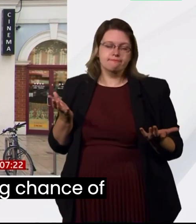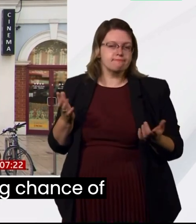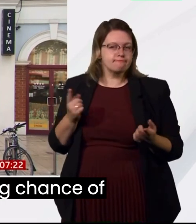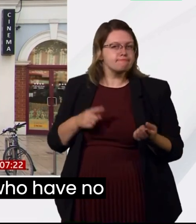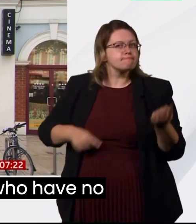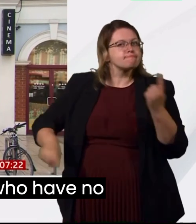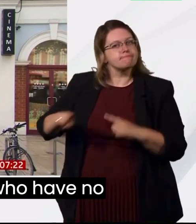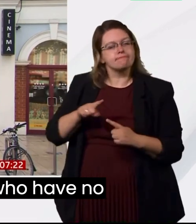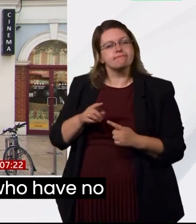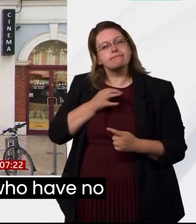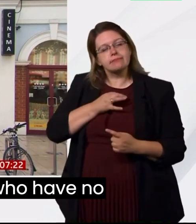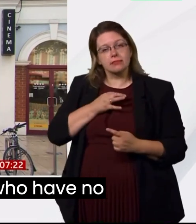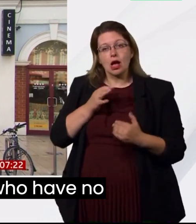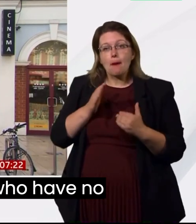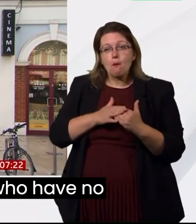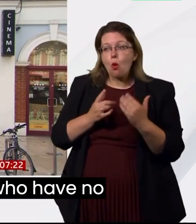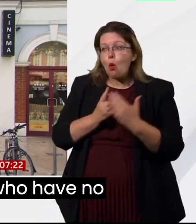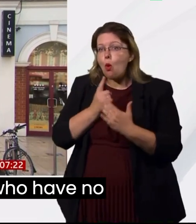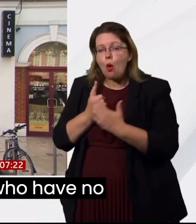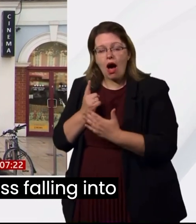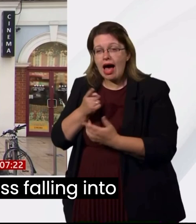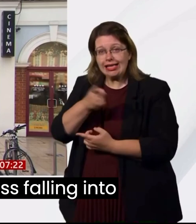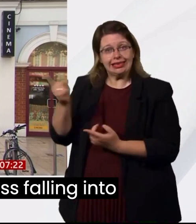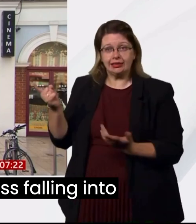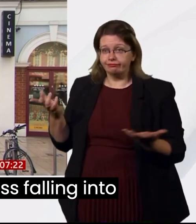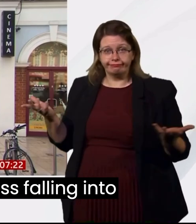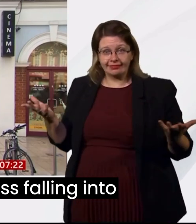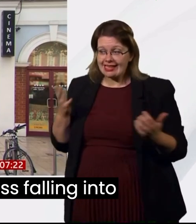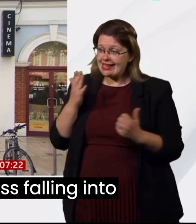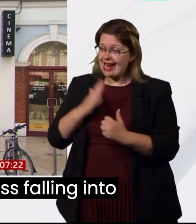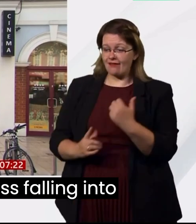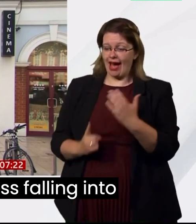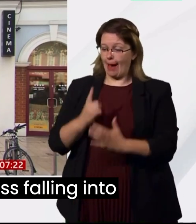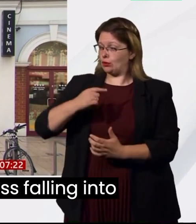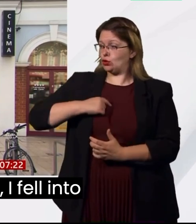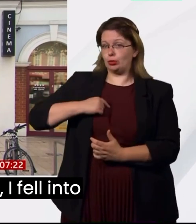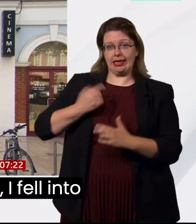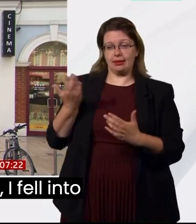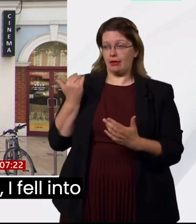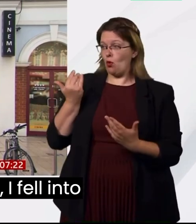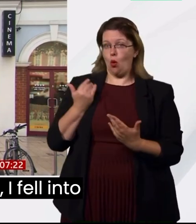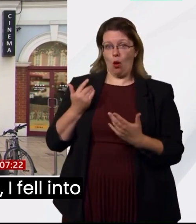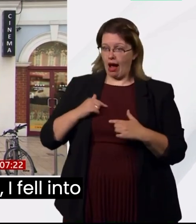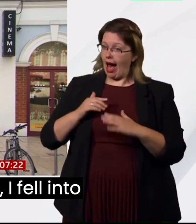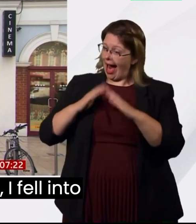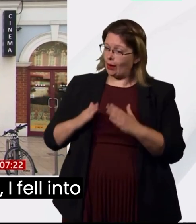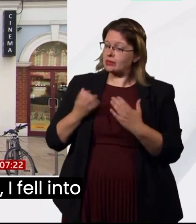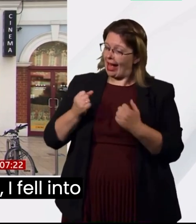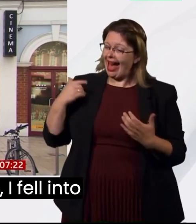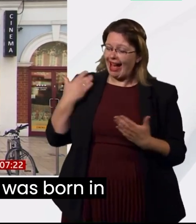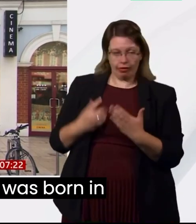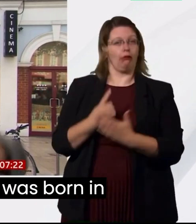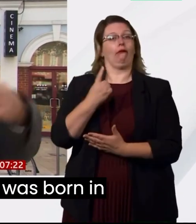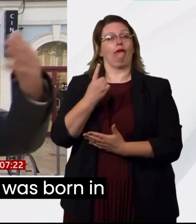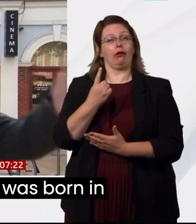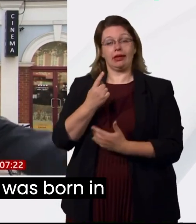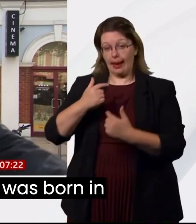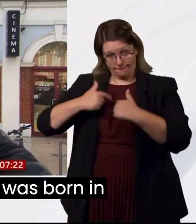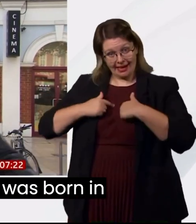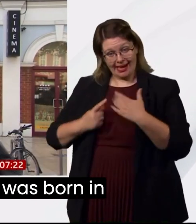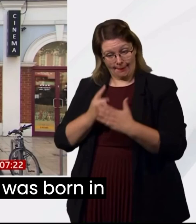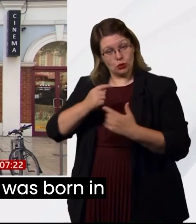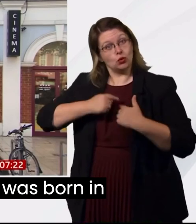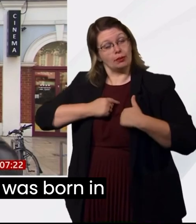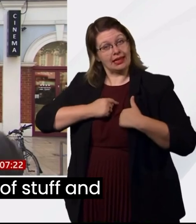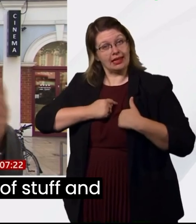chance of more and more people who have no experience of homelessness, falling into homelessness. I mean, I fell into homelessness because